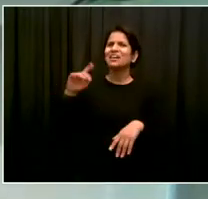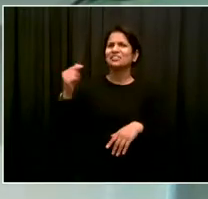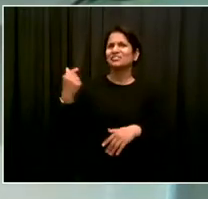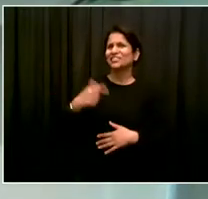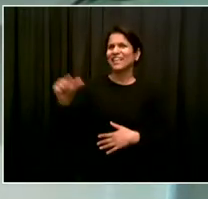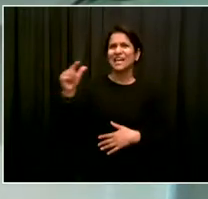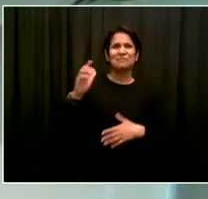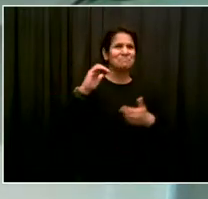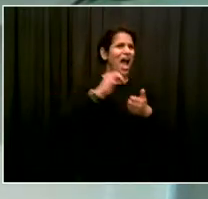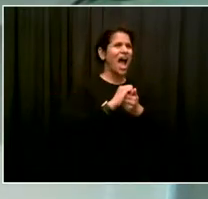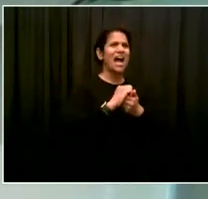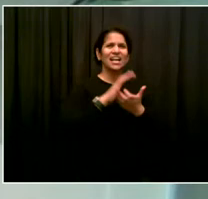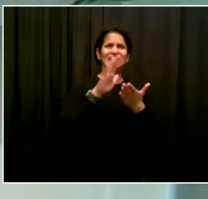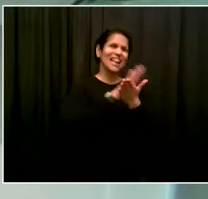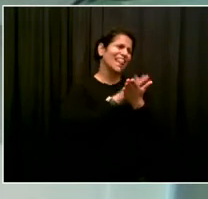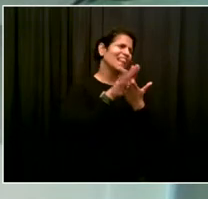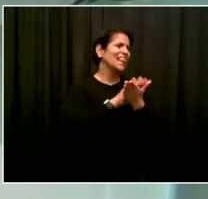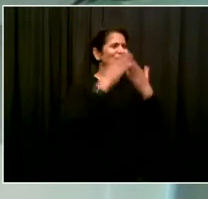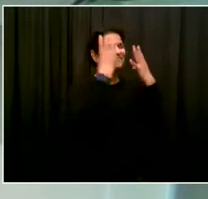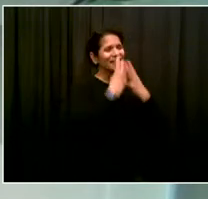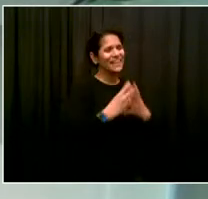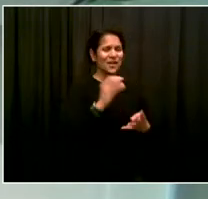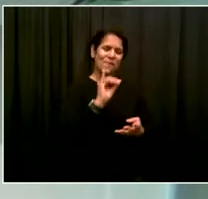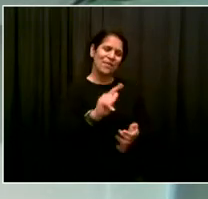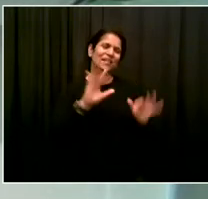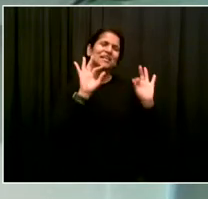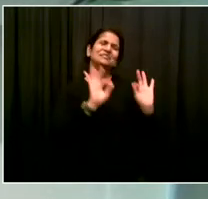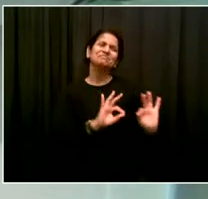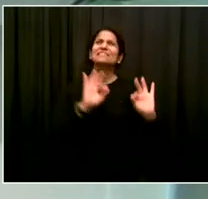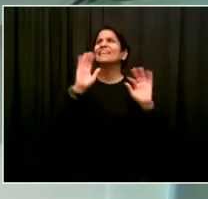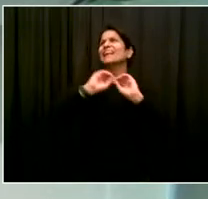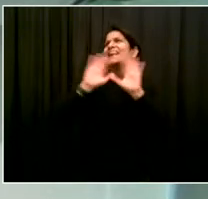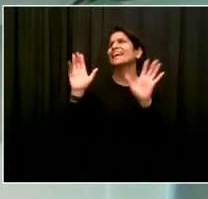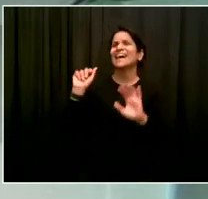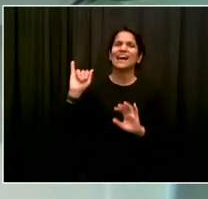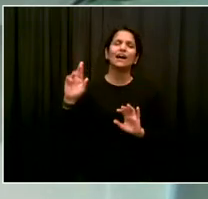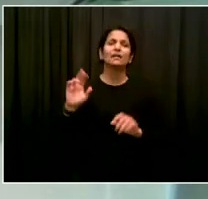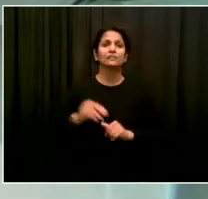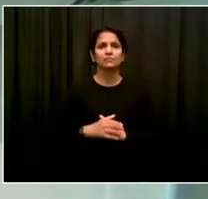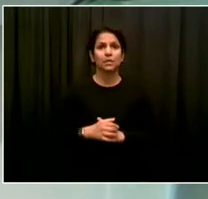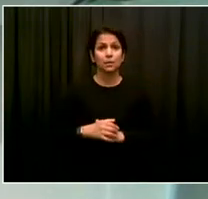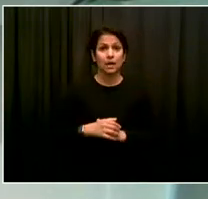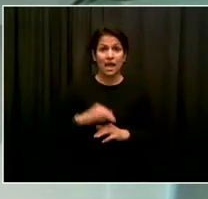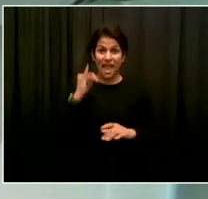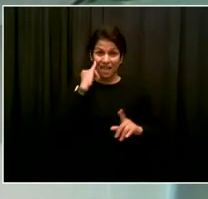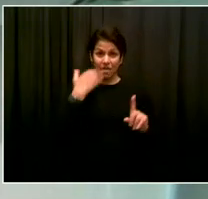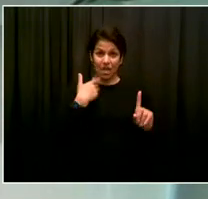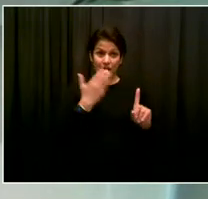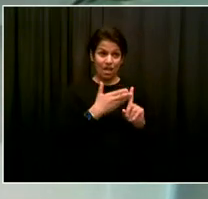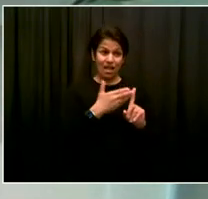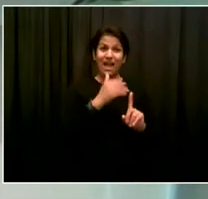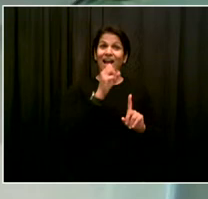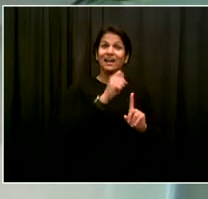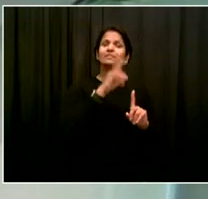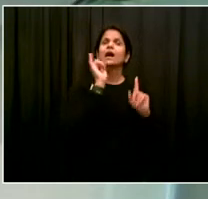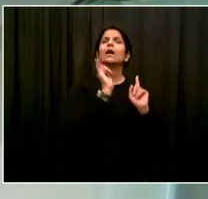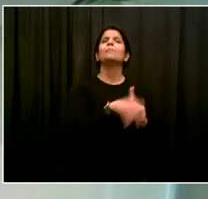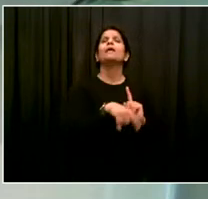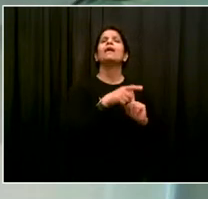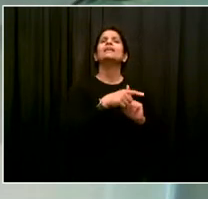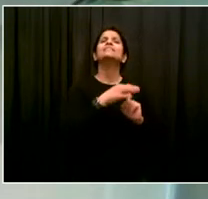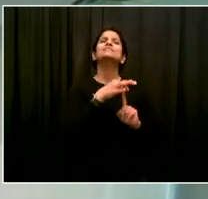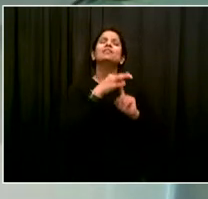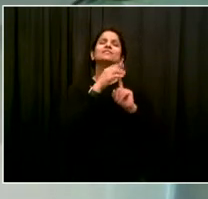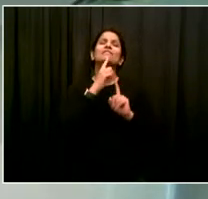green partners, that the purchase of the gasoline with its special additives is somehow